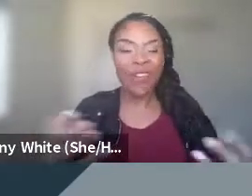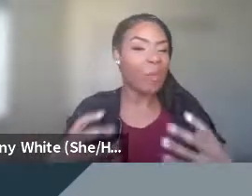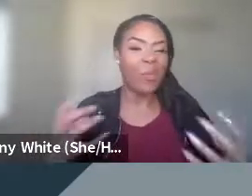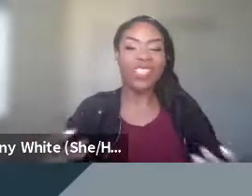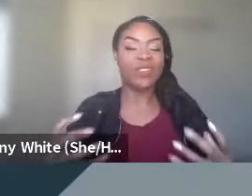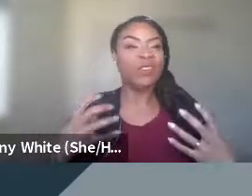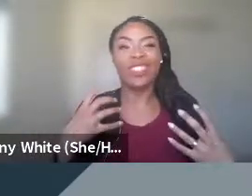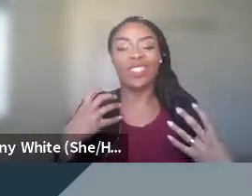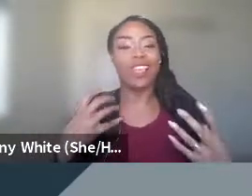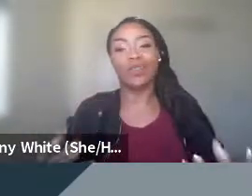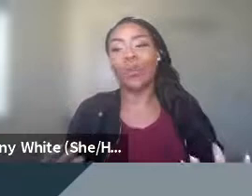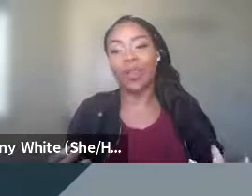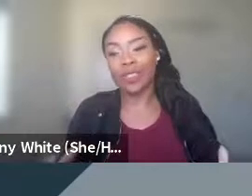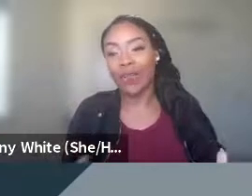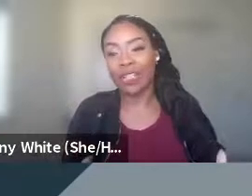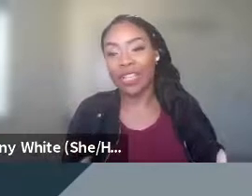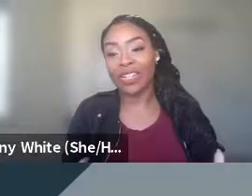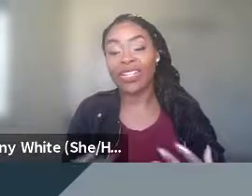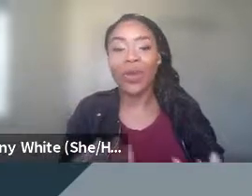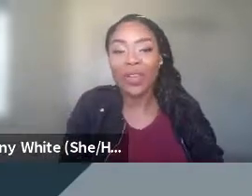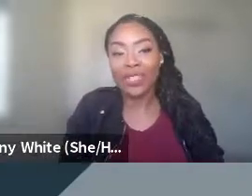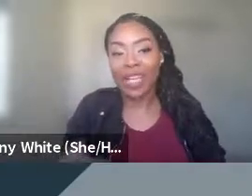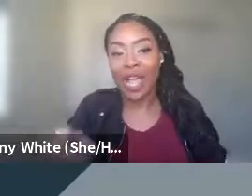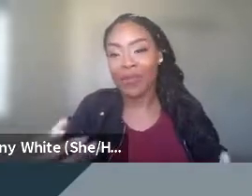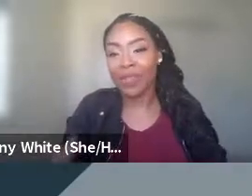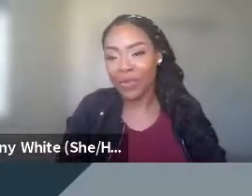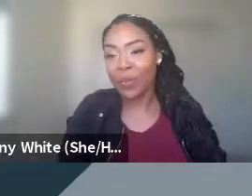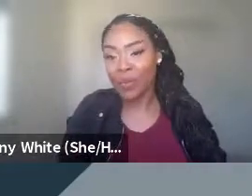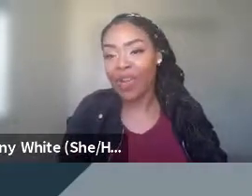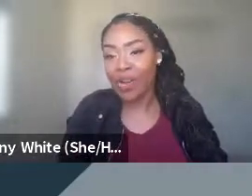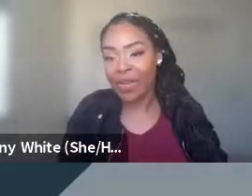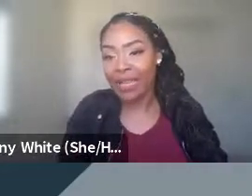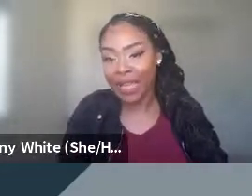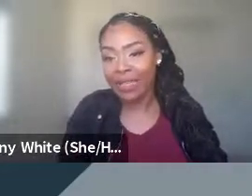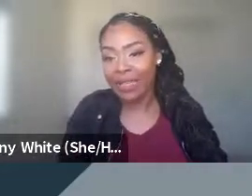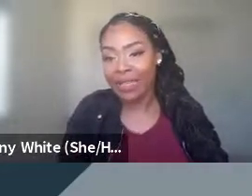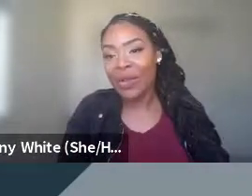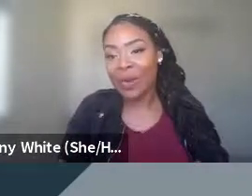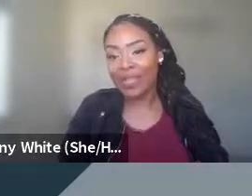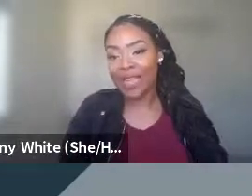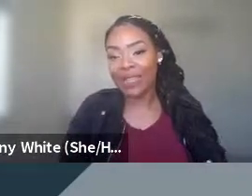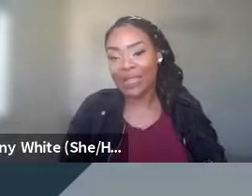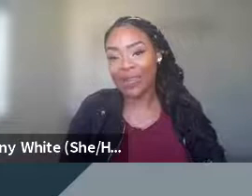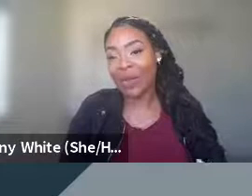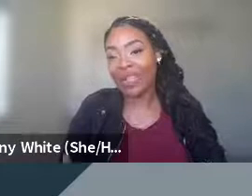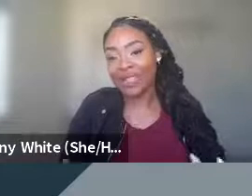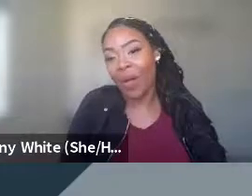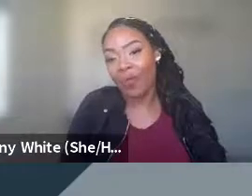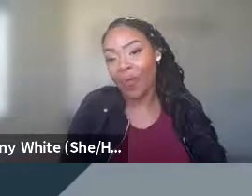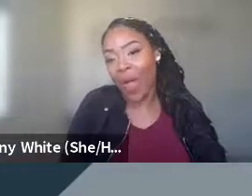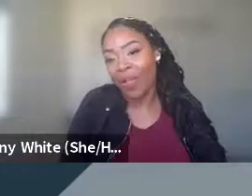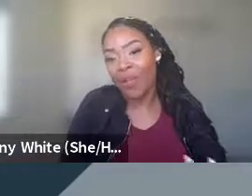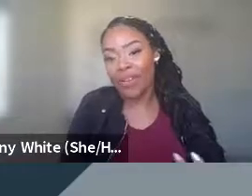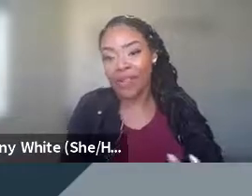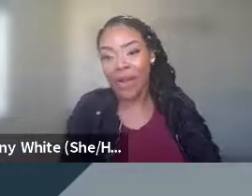they were having a bunch of such robust conversation. And it's so interesting coming from this group of incarcerated kids who are discussing, you know, is this